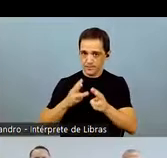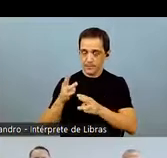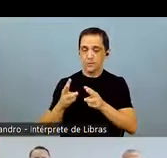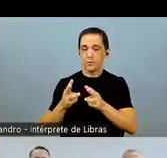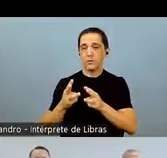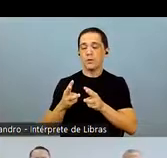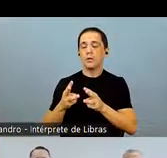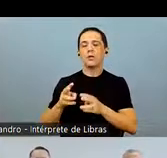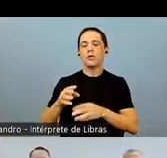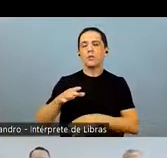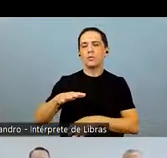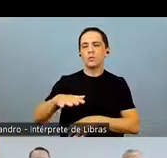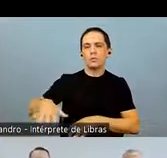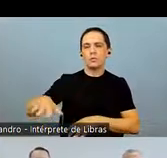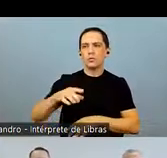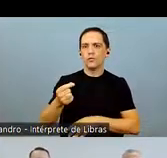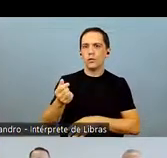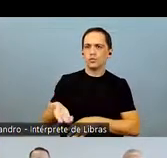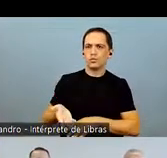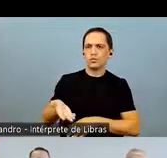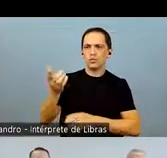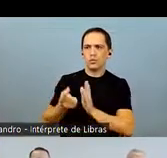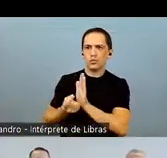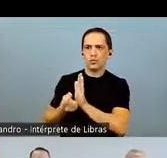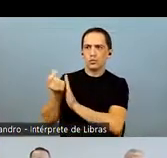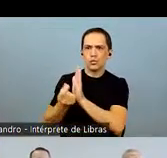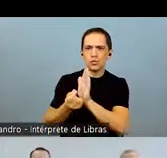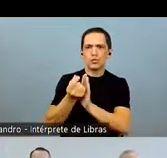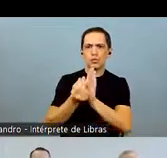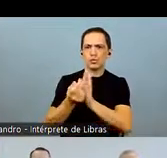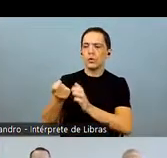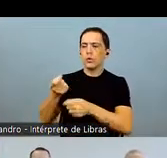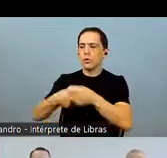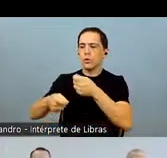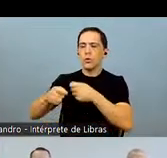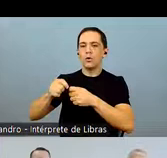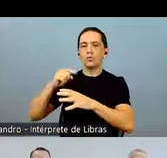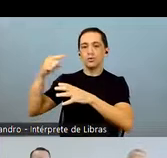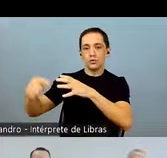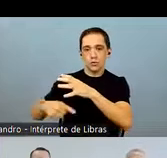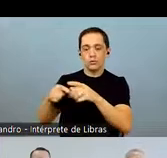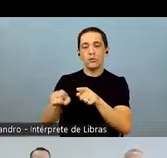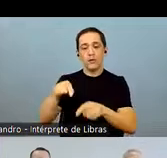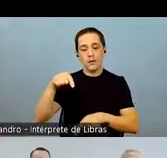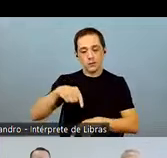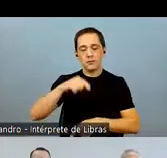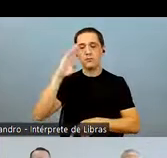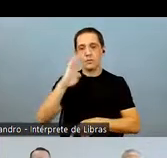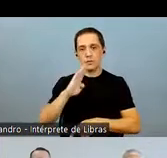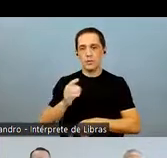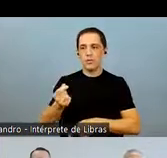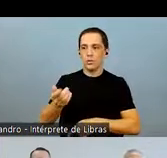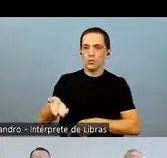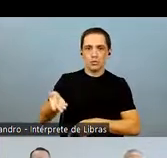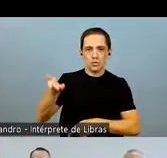was characterized by growing cotton quotes in the international and